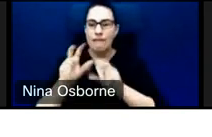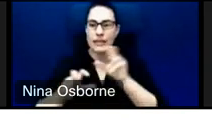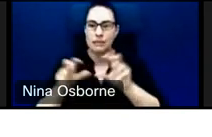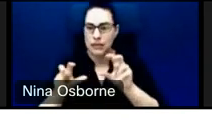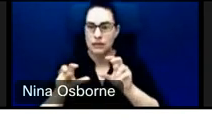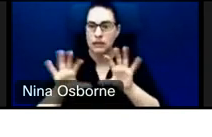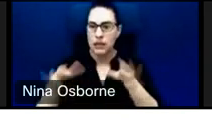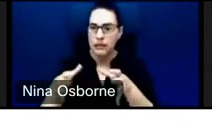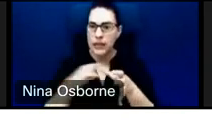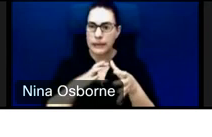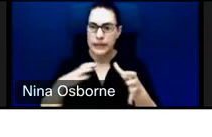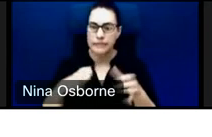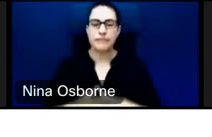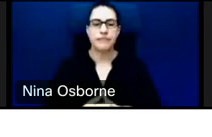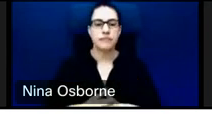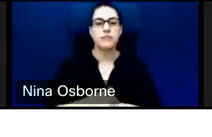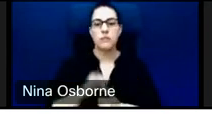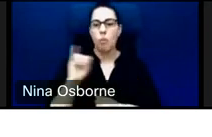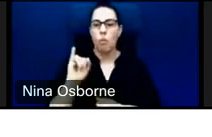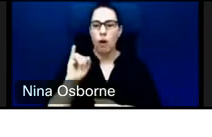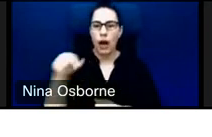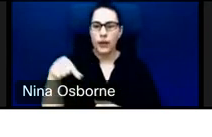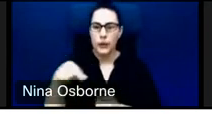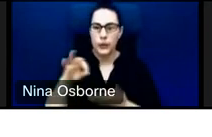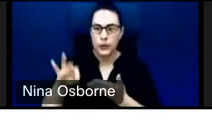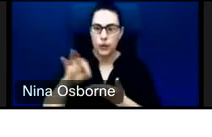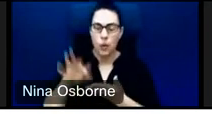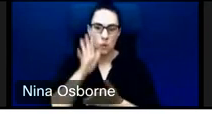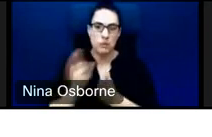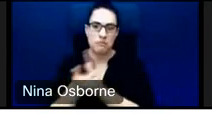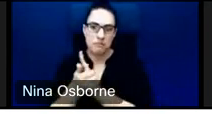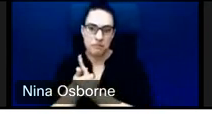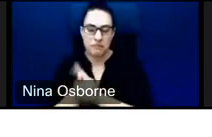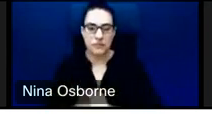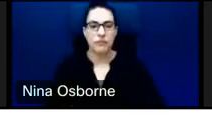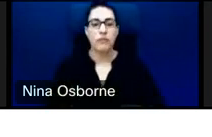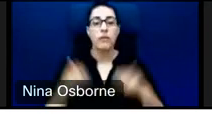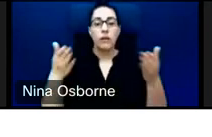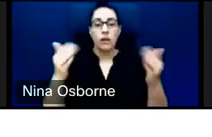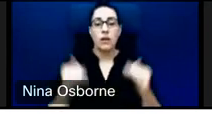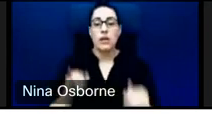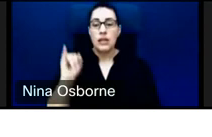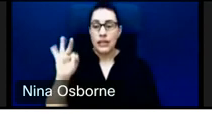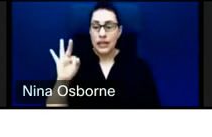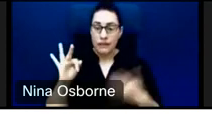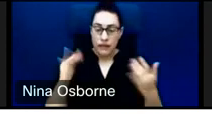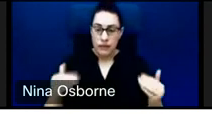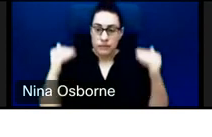into that paper. And finally, if it goes to board, that assessment is also included in there.